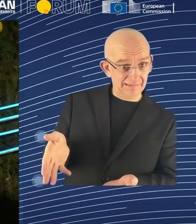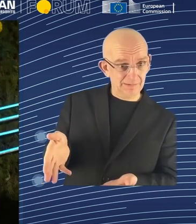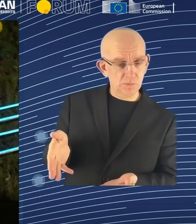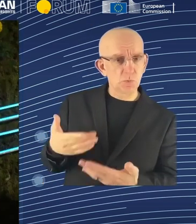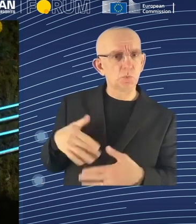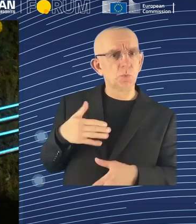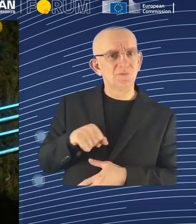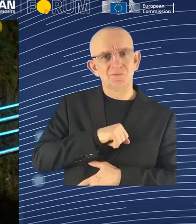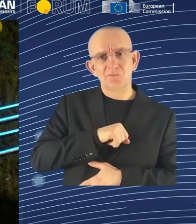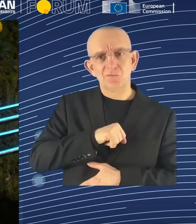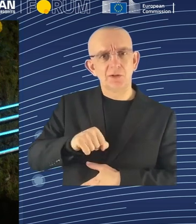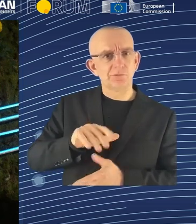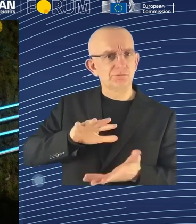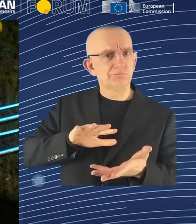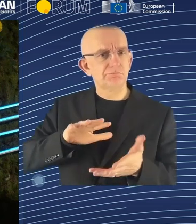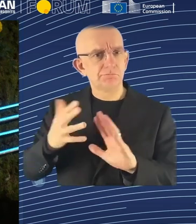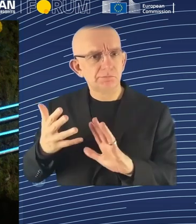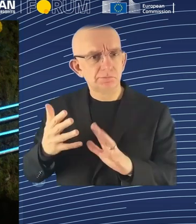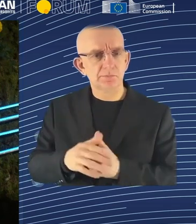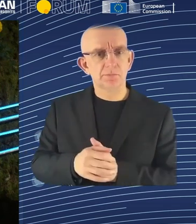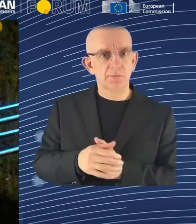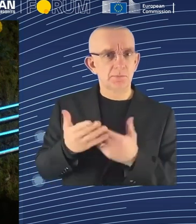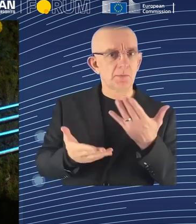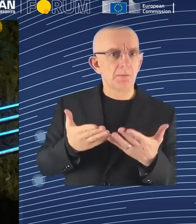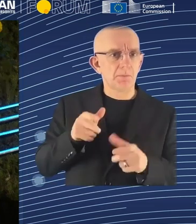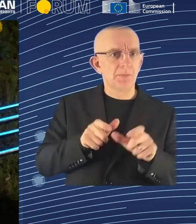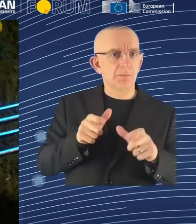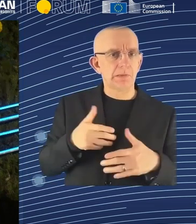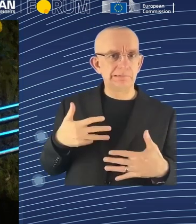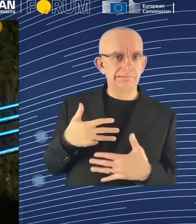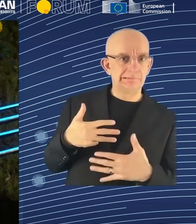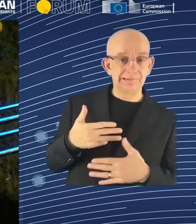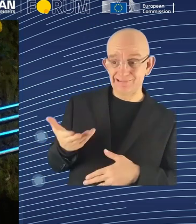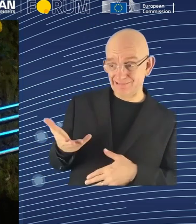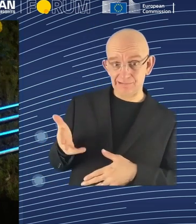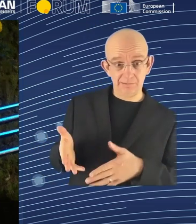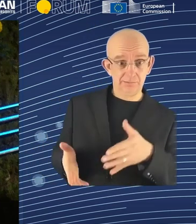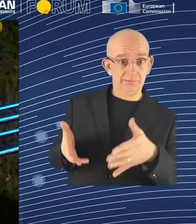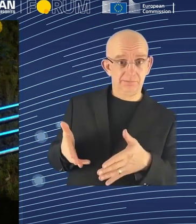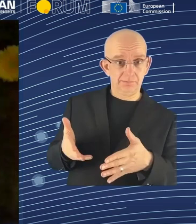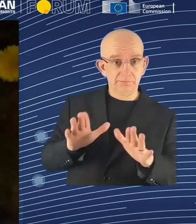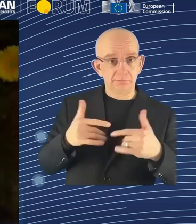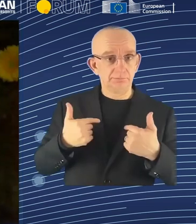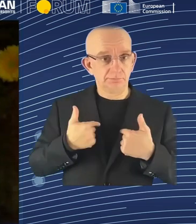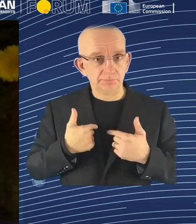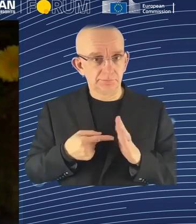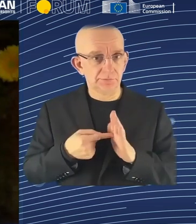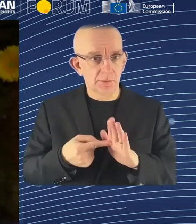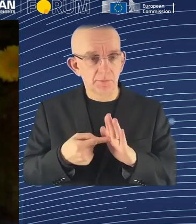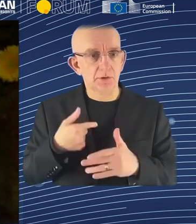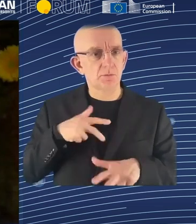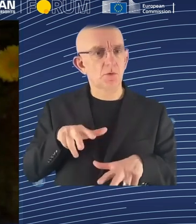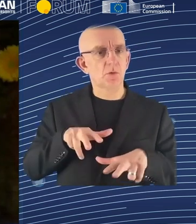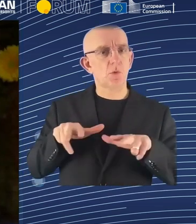organized with other companies and public sector a human-friendly